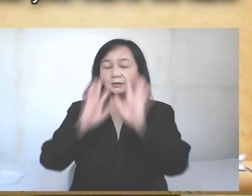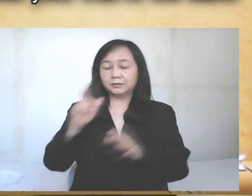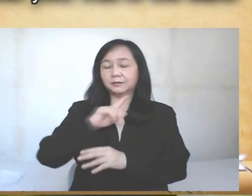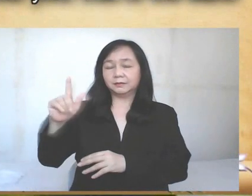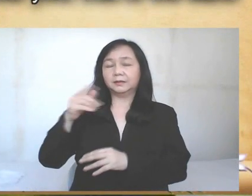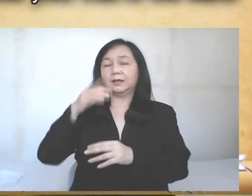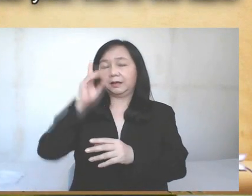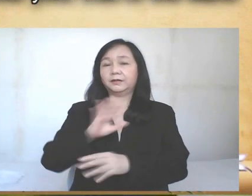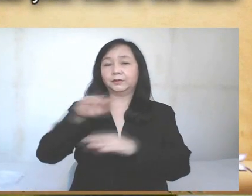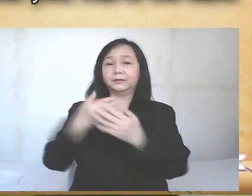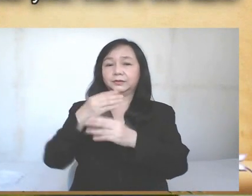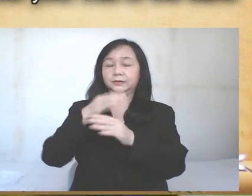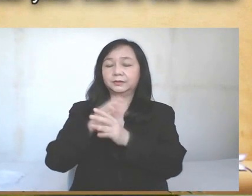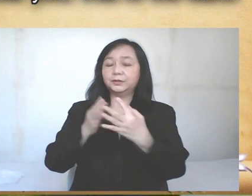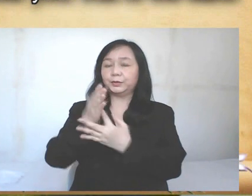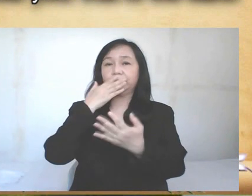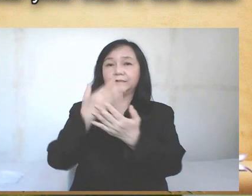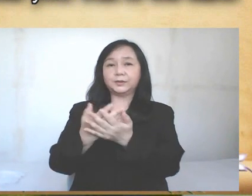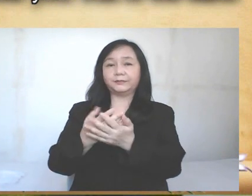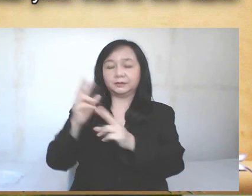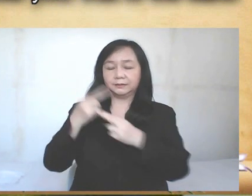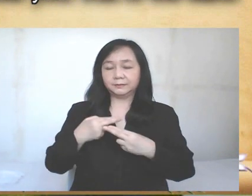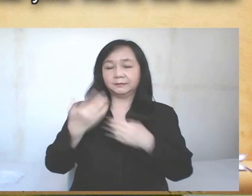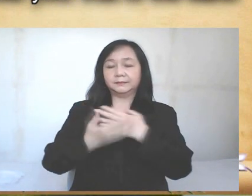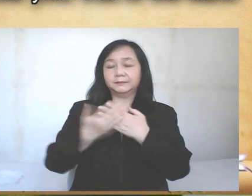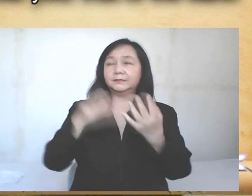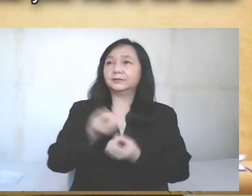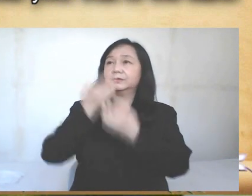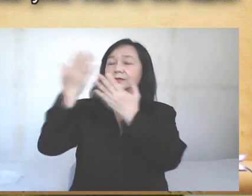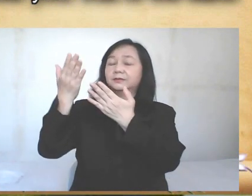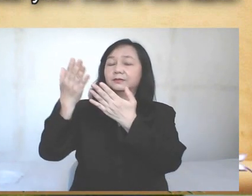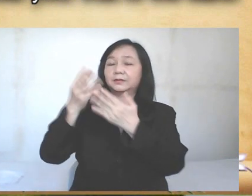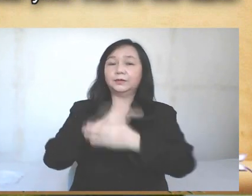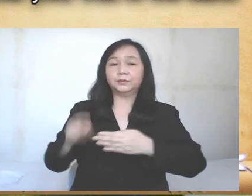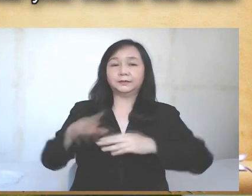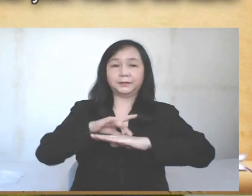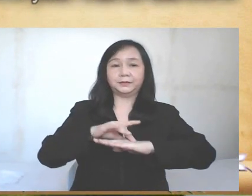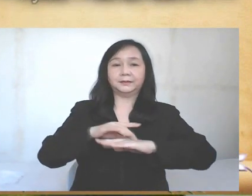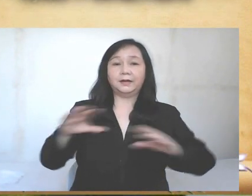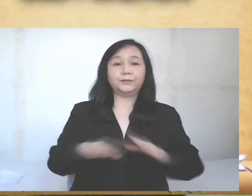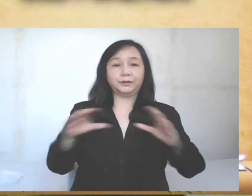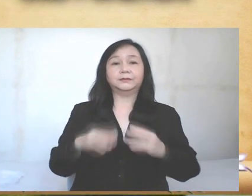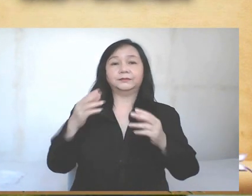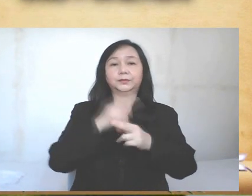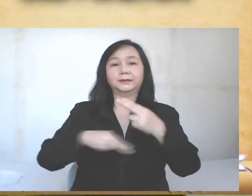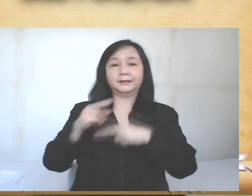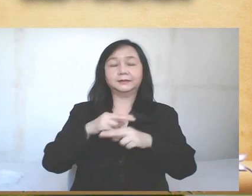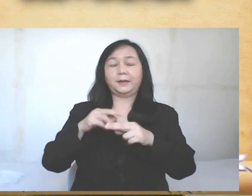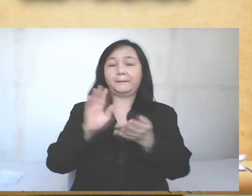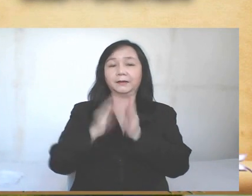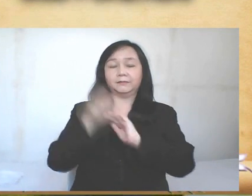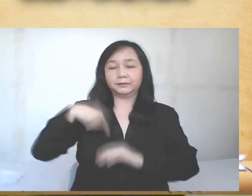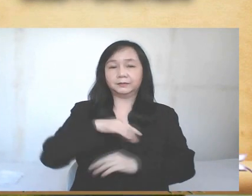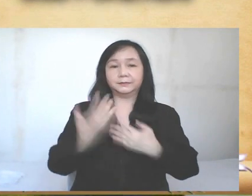Blessed be you, Lord God of all creation, for through your goodness we have received, this bread we offer you, which earth has given human hands have